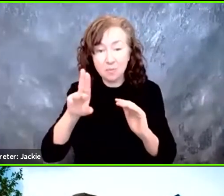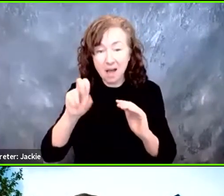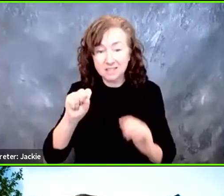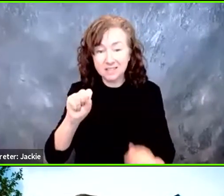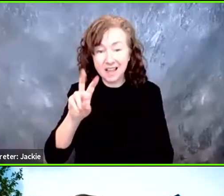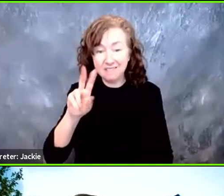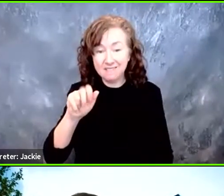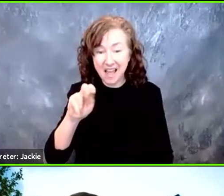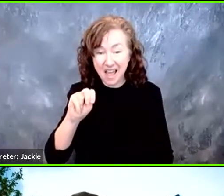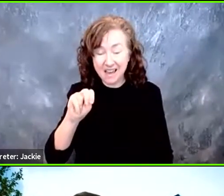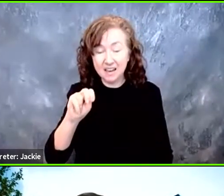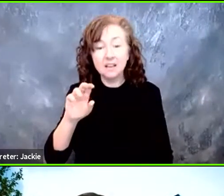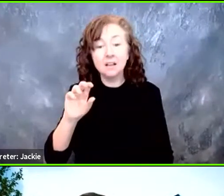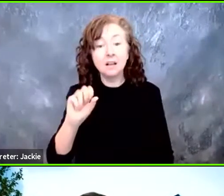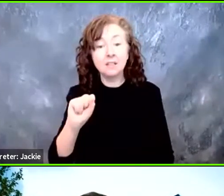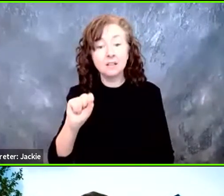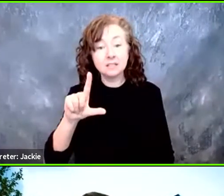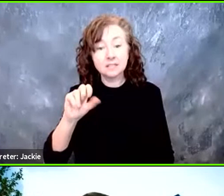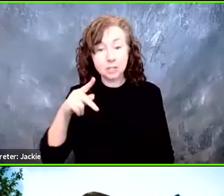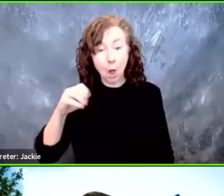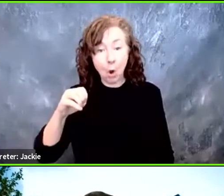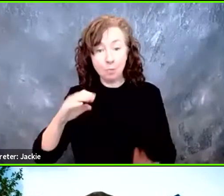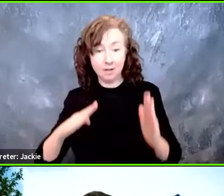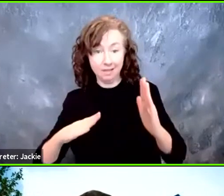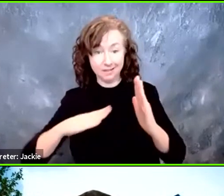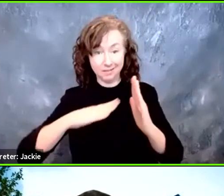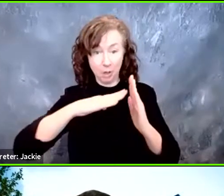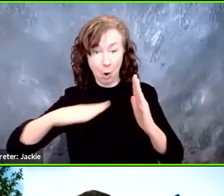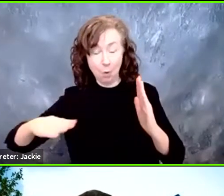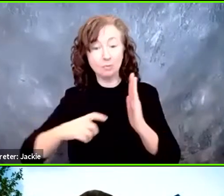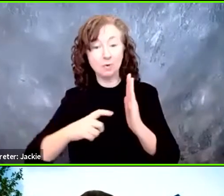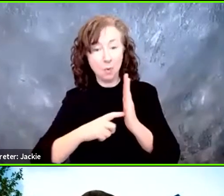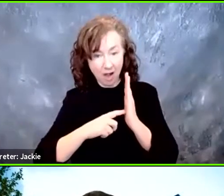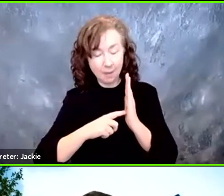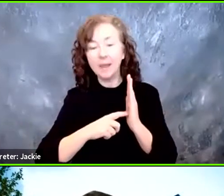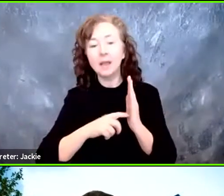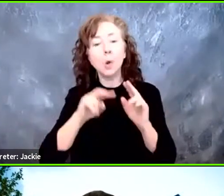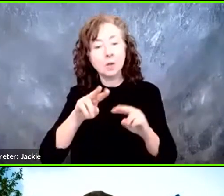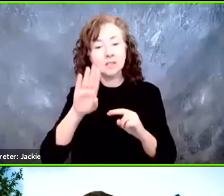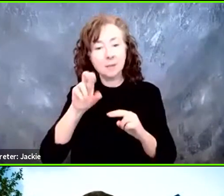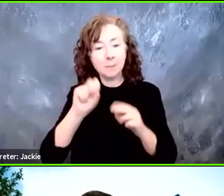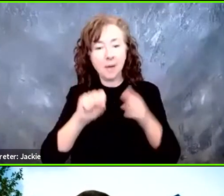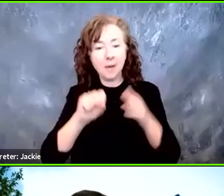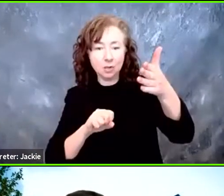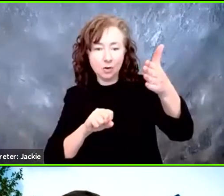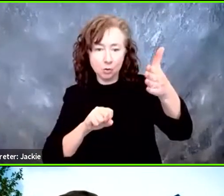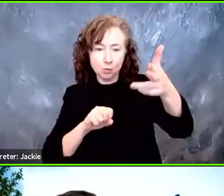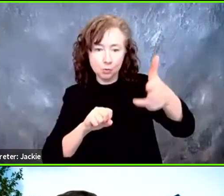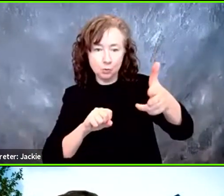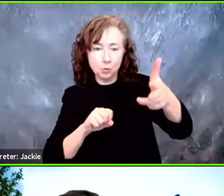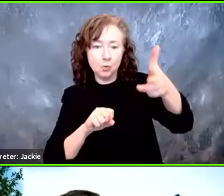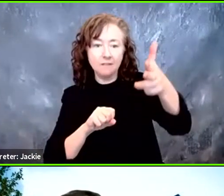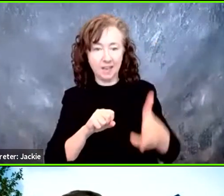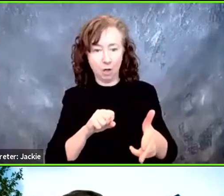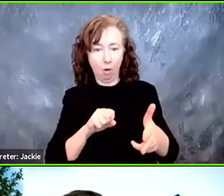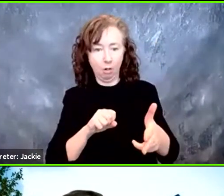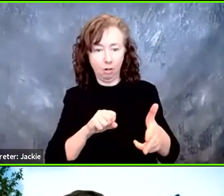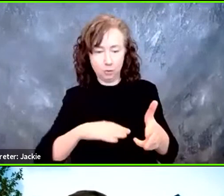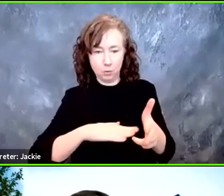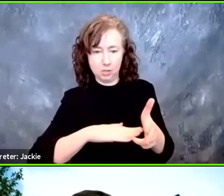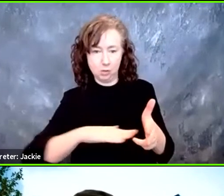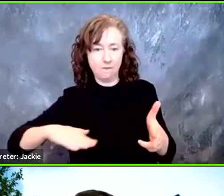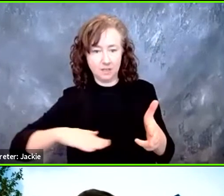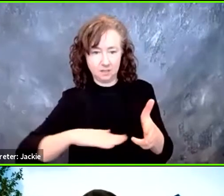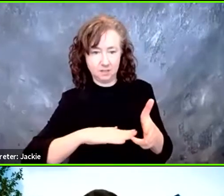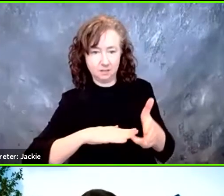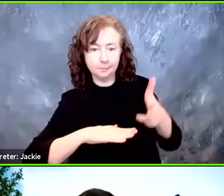considers deploying the ramp to the ground, to the vehicle, the drive surface. Did any one of our